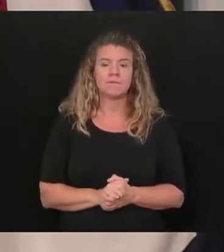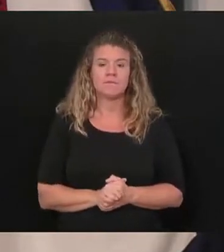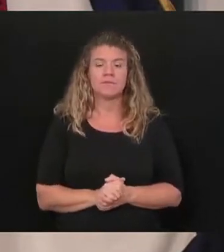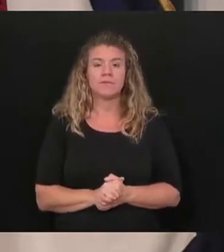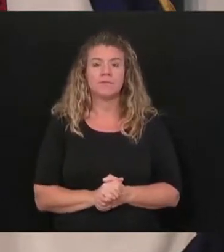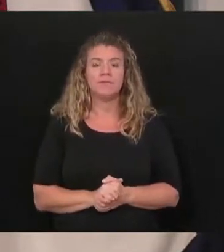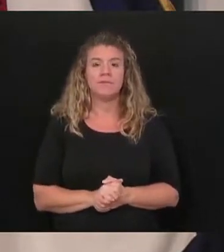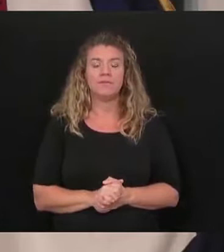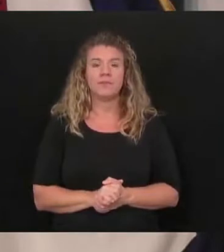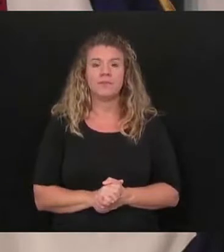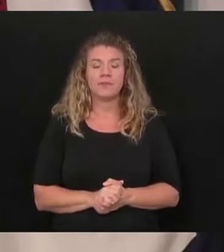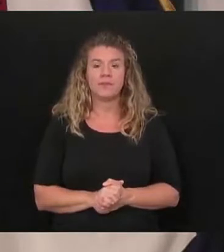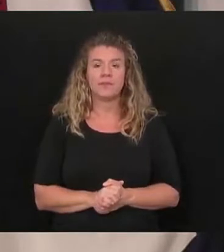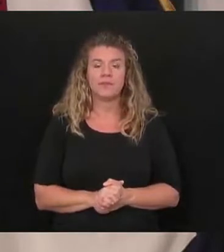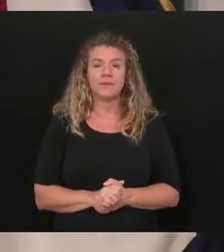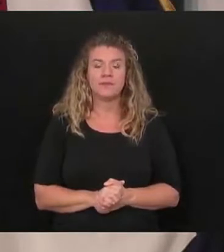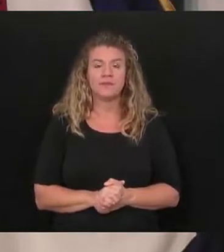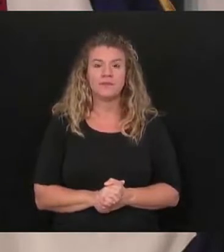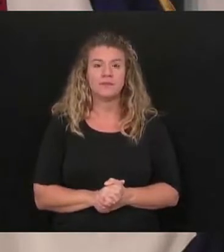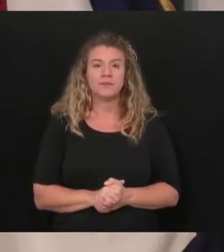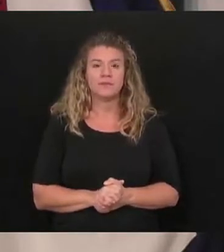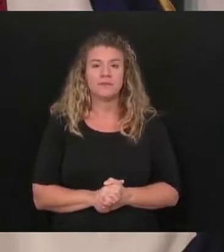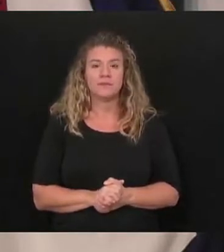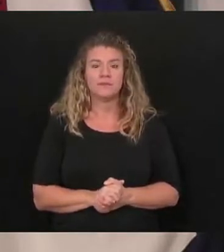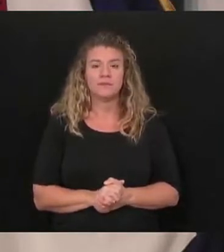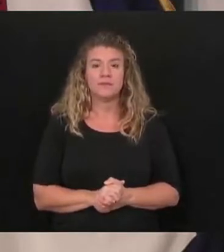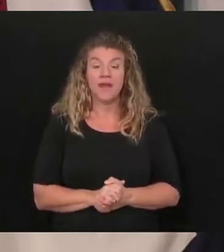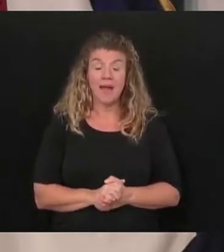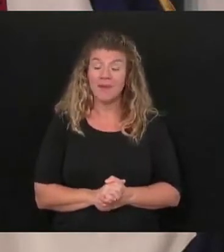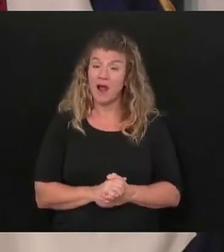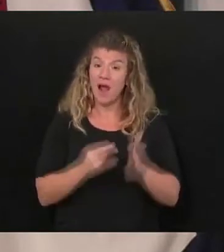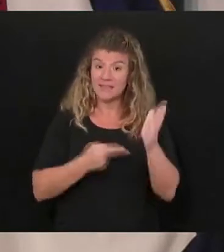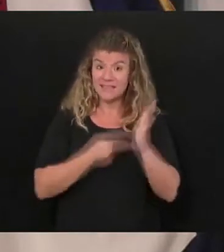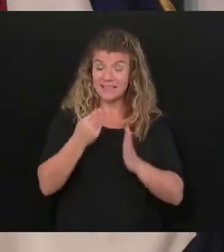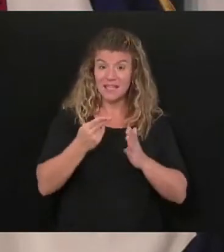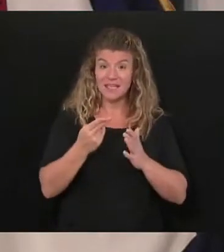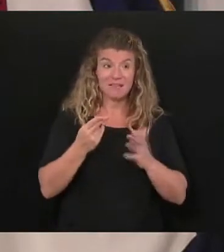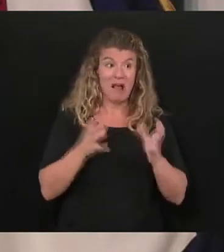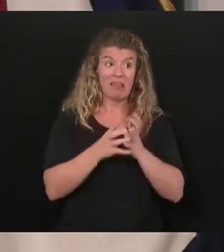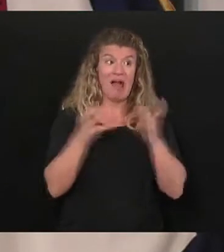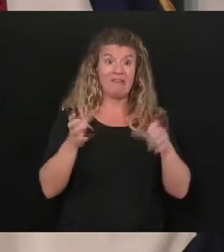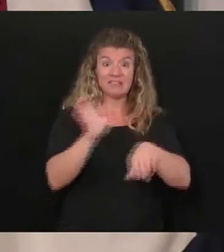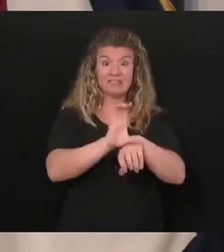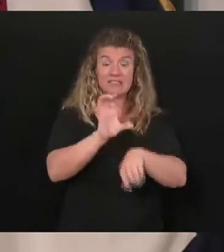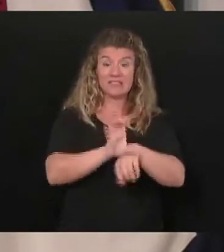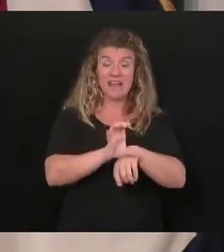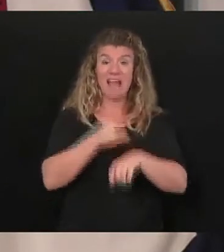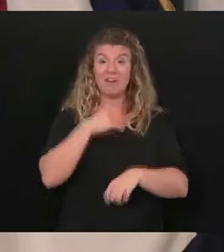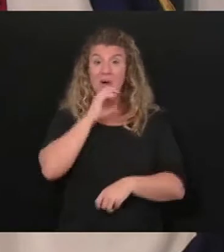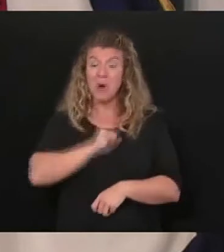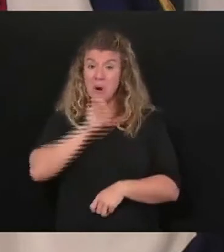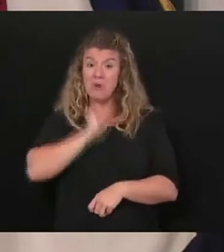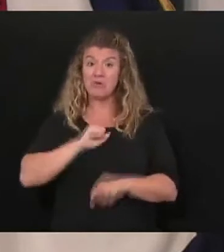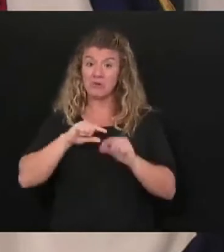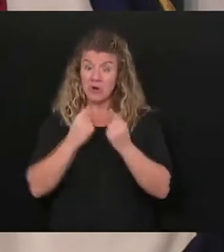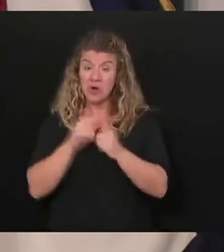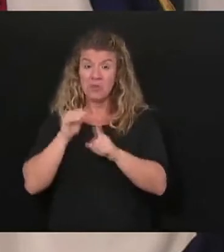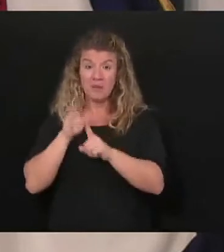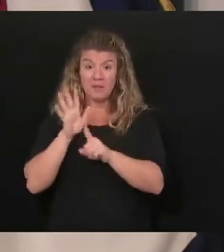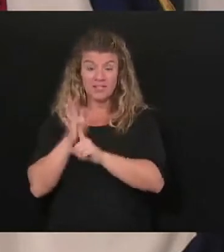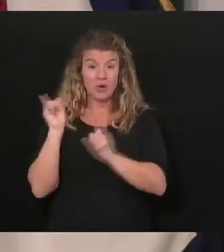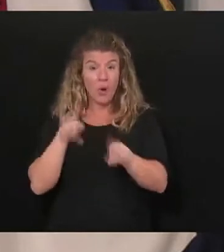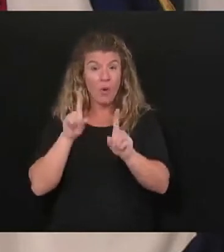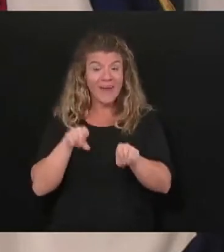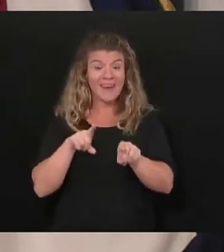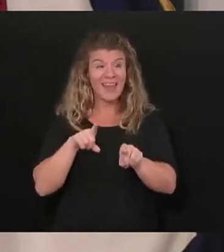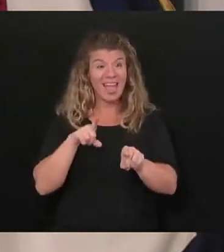attendants at our churches are those that are the older people and everything and naturally and they're the ones that are at the highest risk.